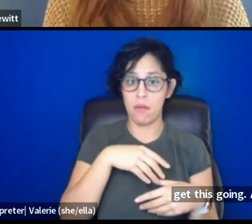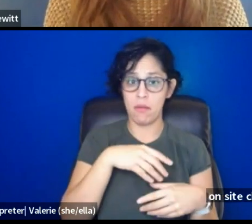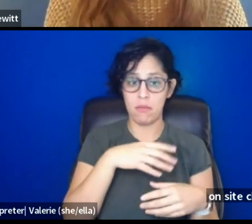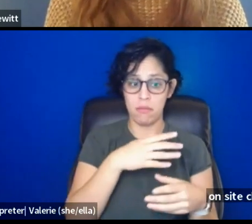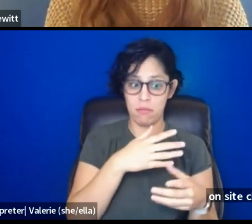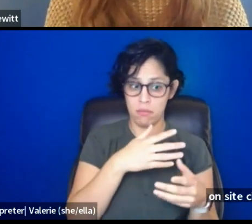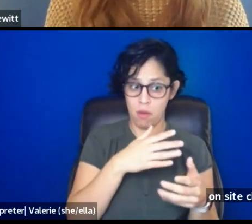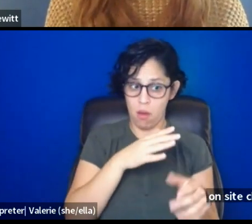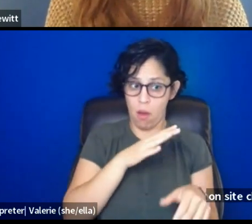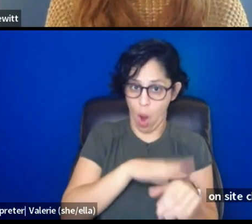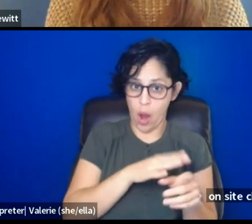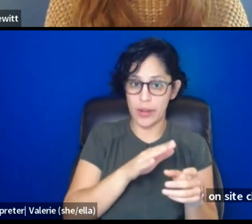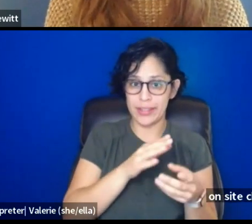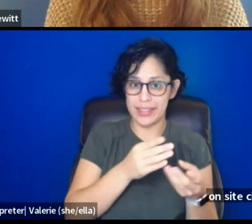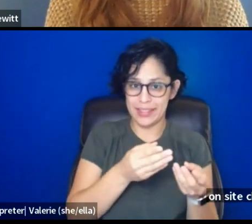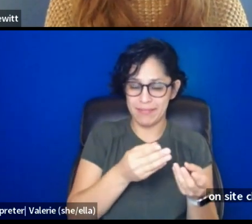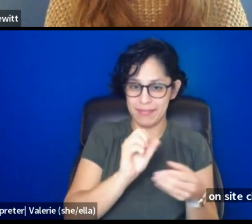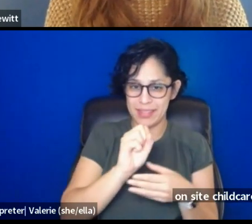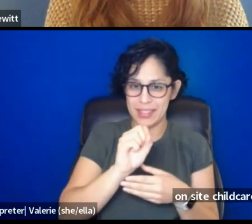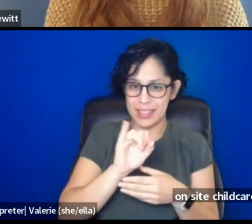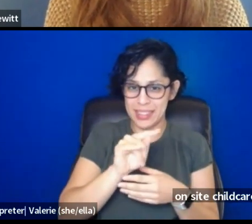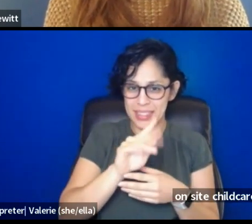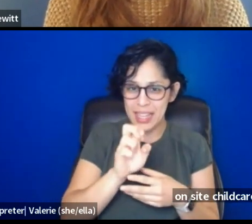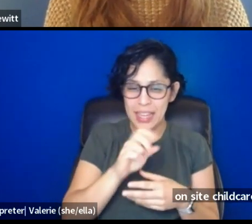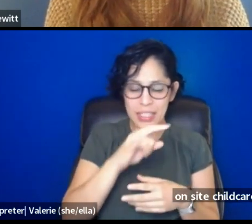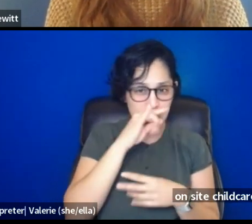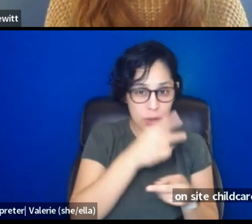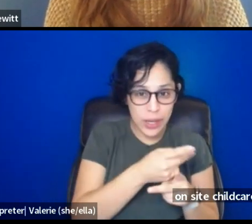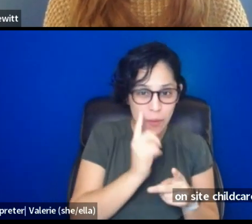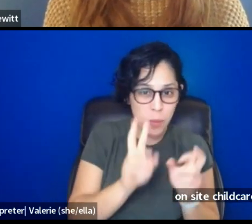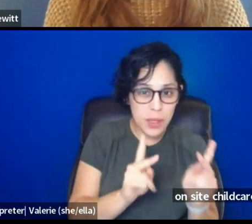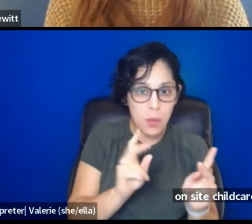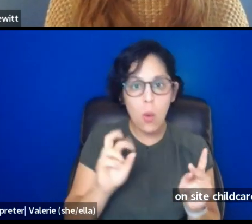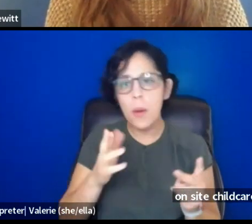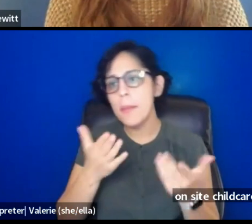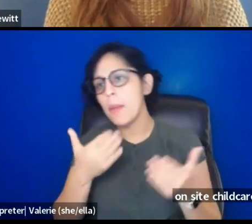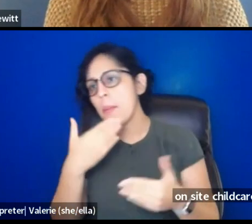looks like for folks, or if it's best to, um,